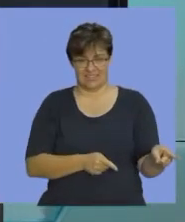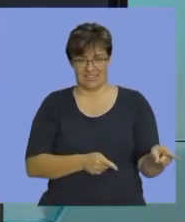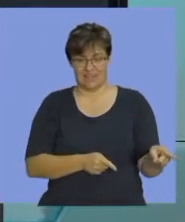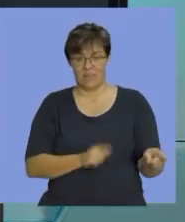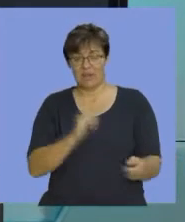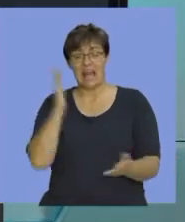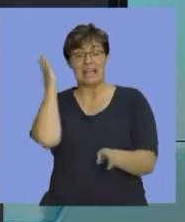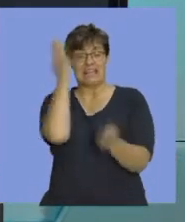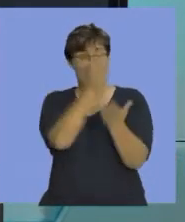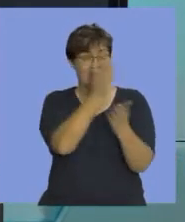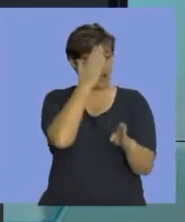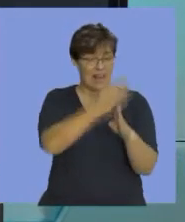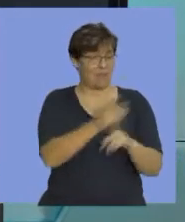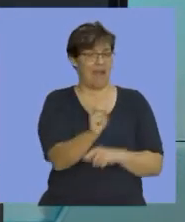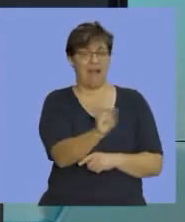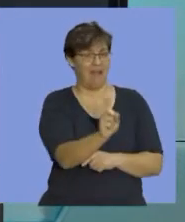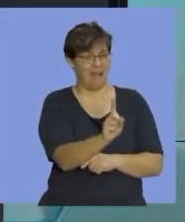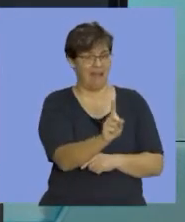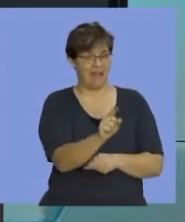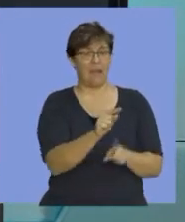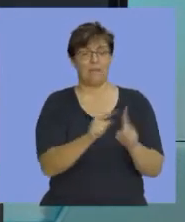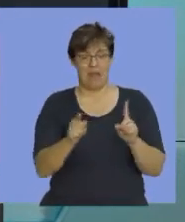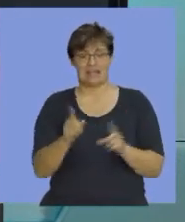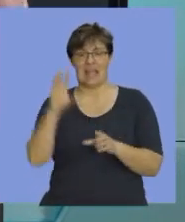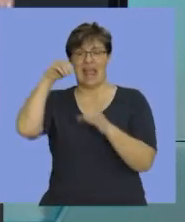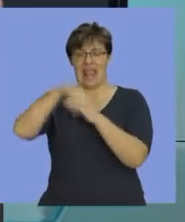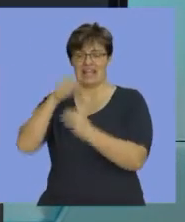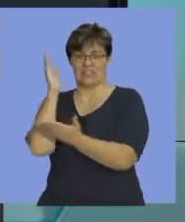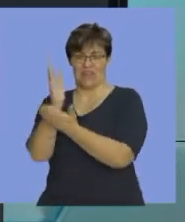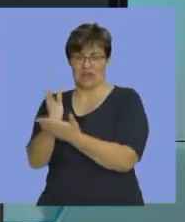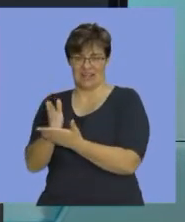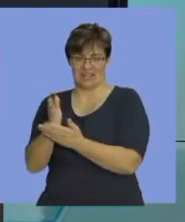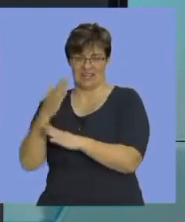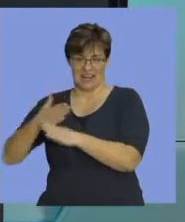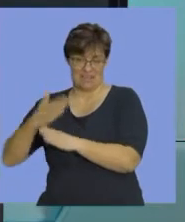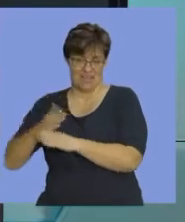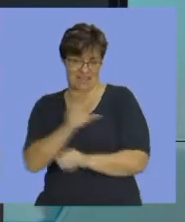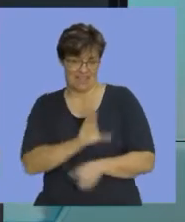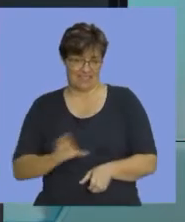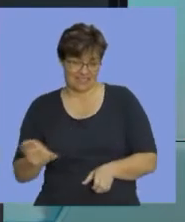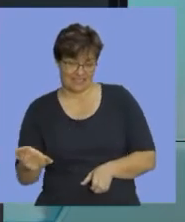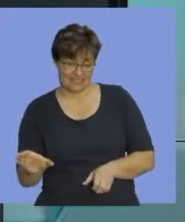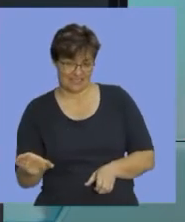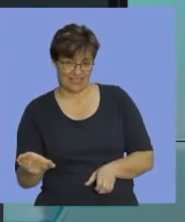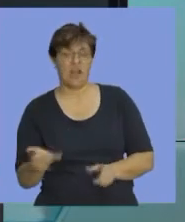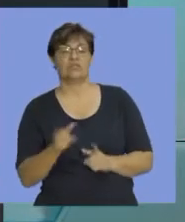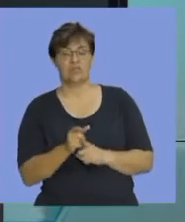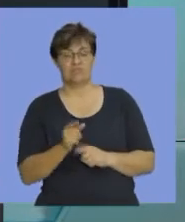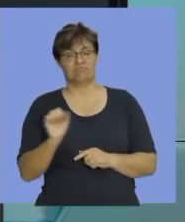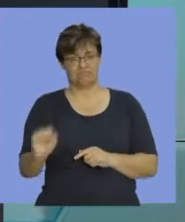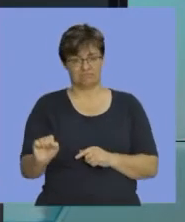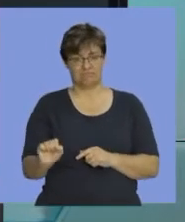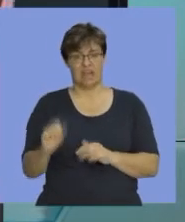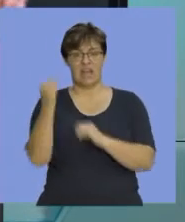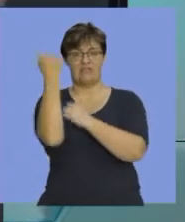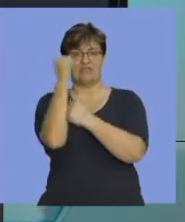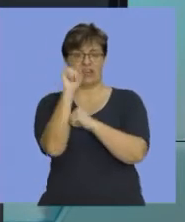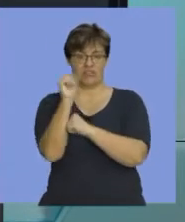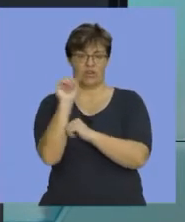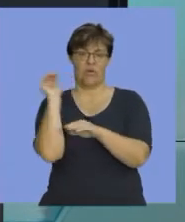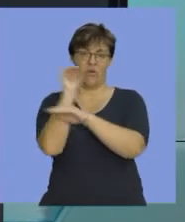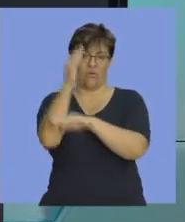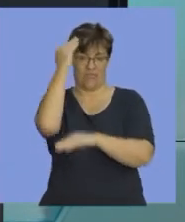direct labor, but rather indirect labor. So that cost would go into my factory